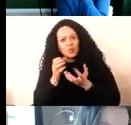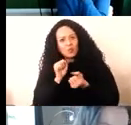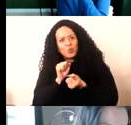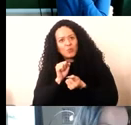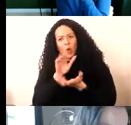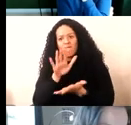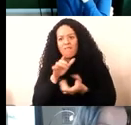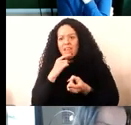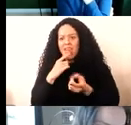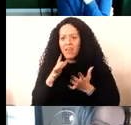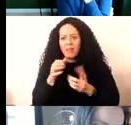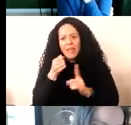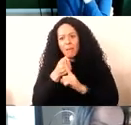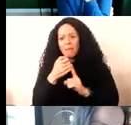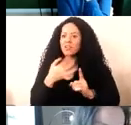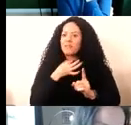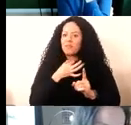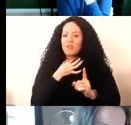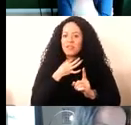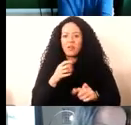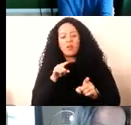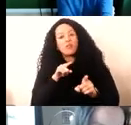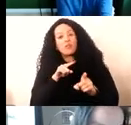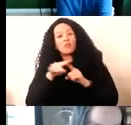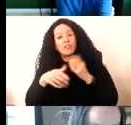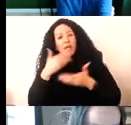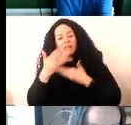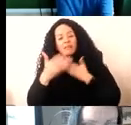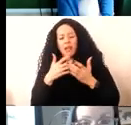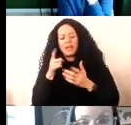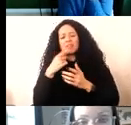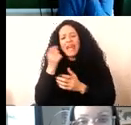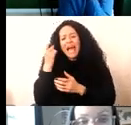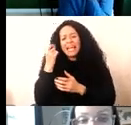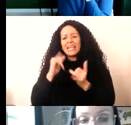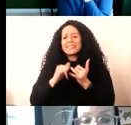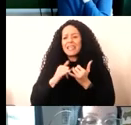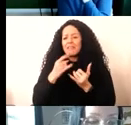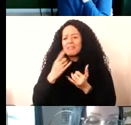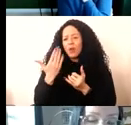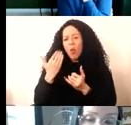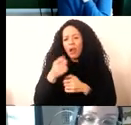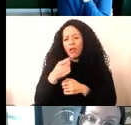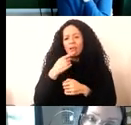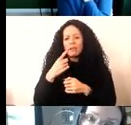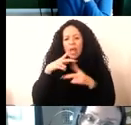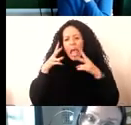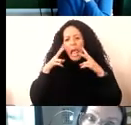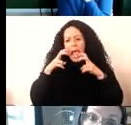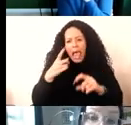what we tried to do is accommodate an idea Stephen mentioned earlier, which is this notion of an experimental acquisition.